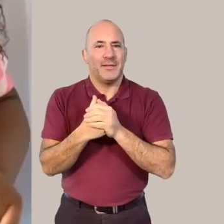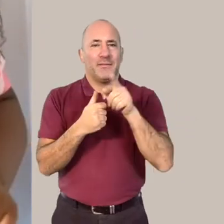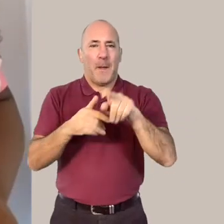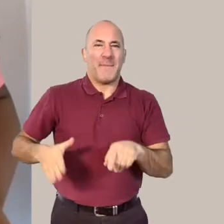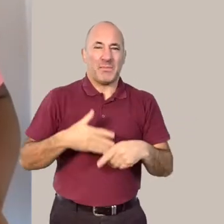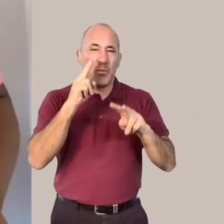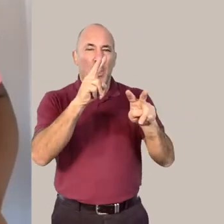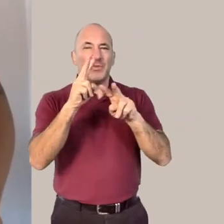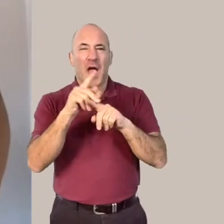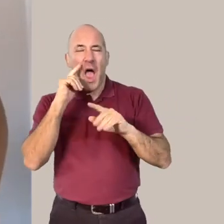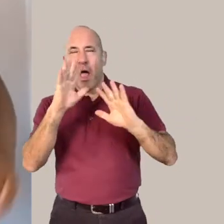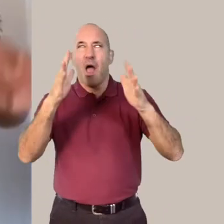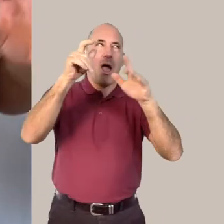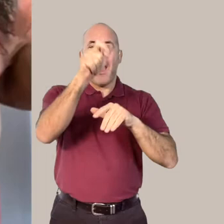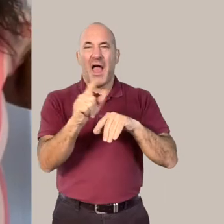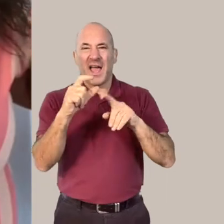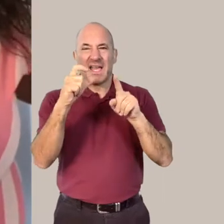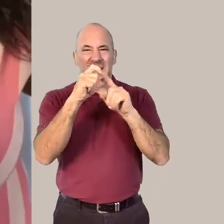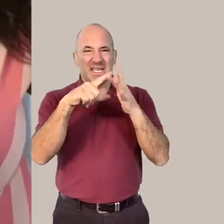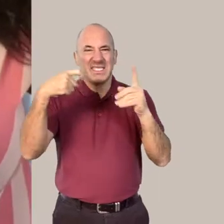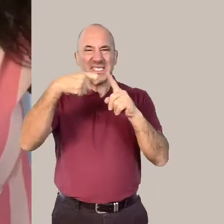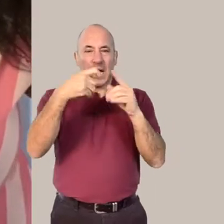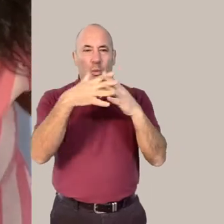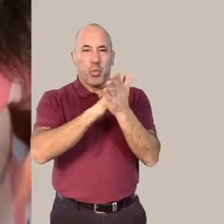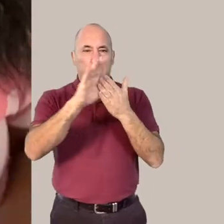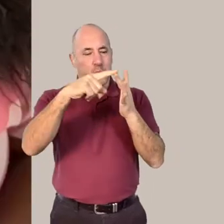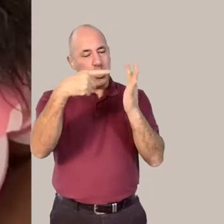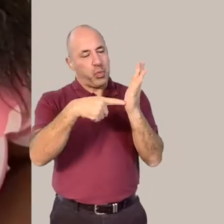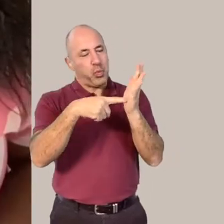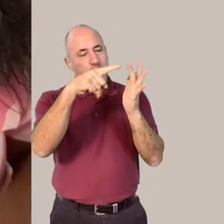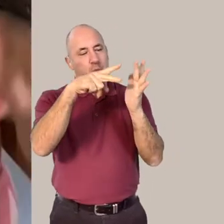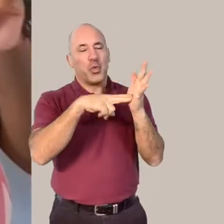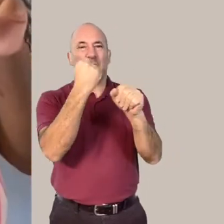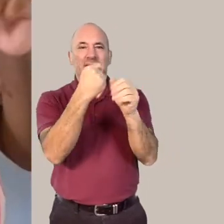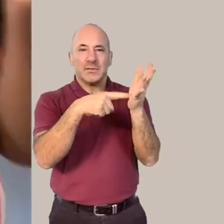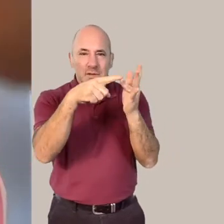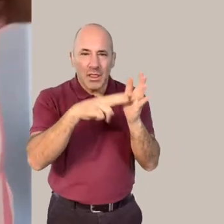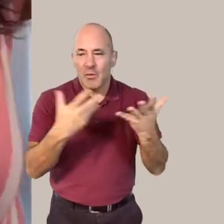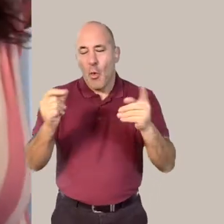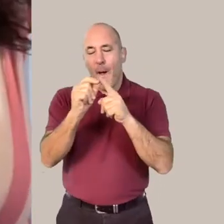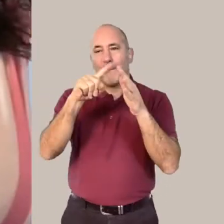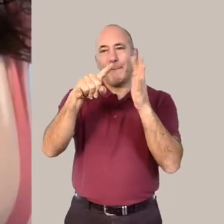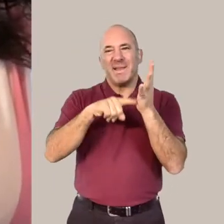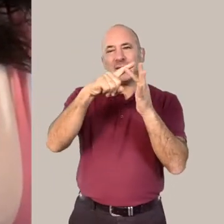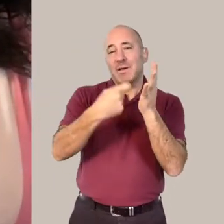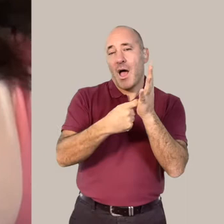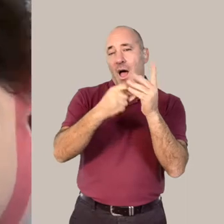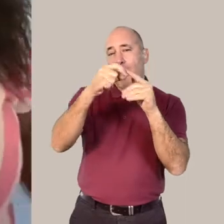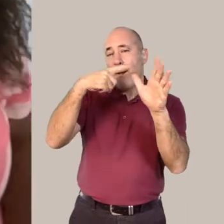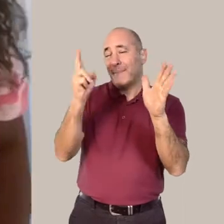pantos before, you may have heard of a hero such as Dick Whittington or Peter Pan.